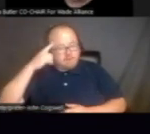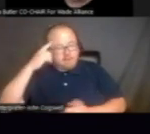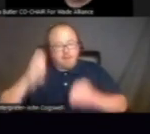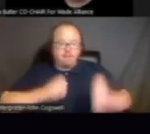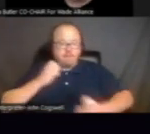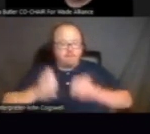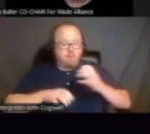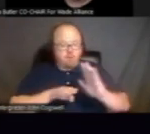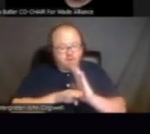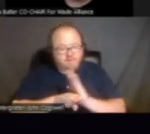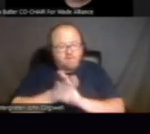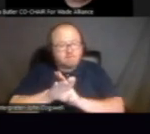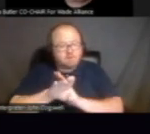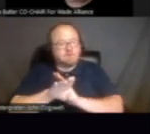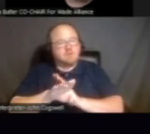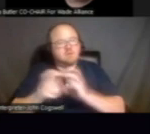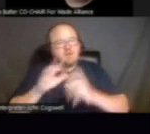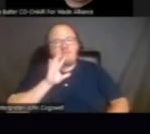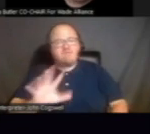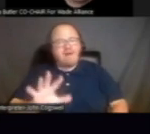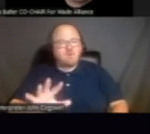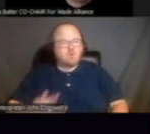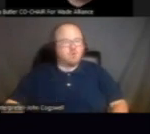development was that of a five-year-old.